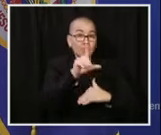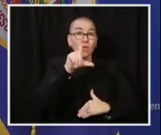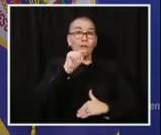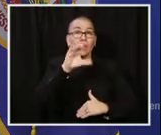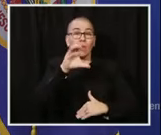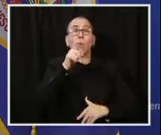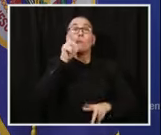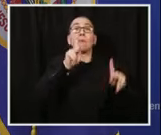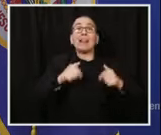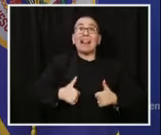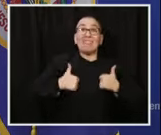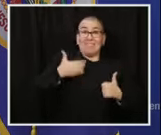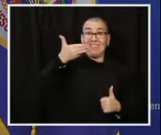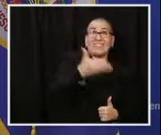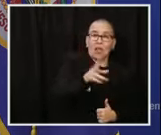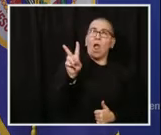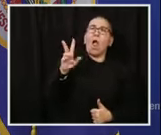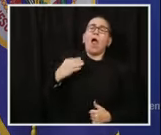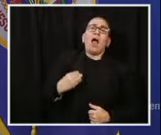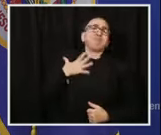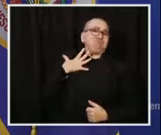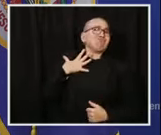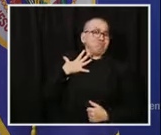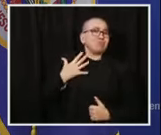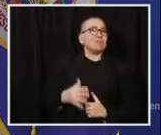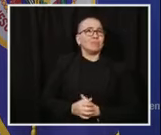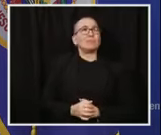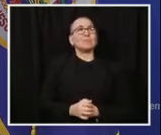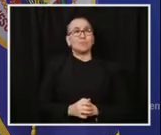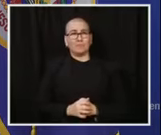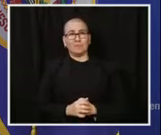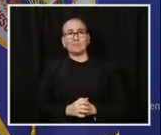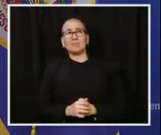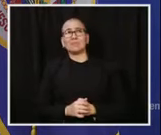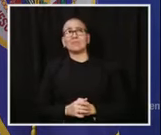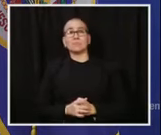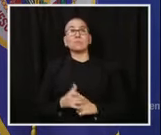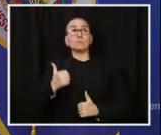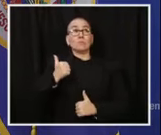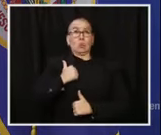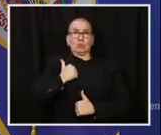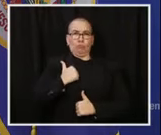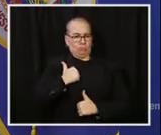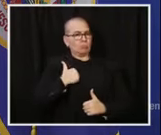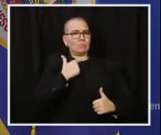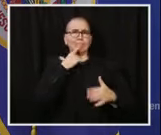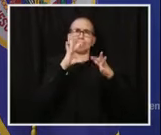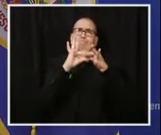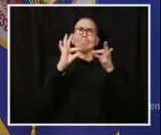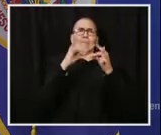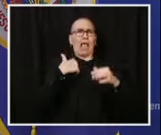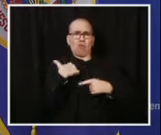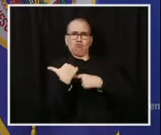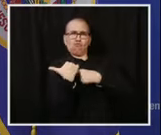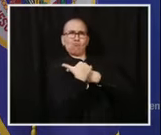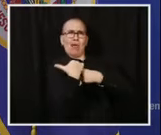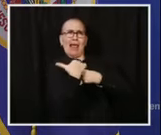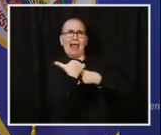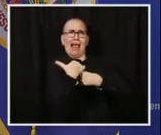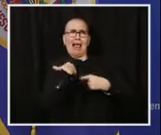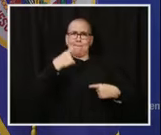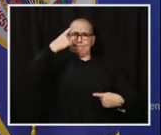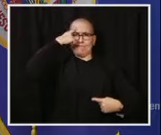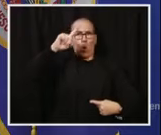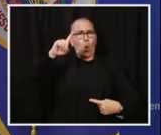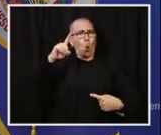I will quote one young soldier who said, training for my wartime mission is one thing, but helping people in our communities is why I serve in the